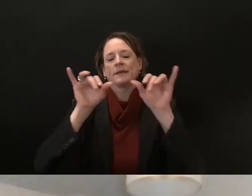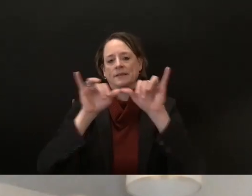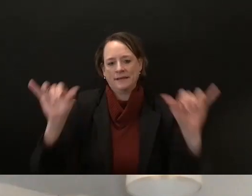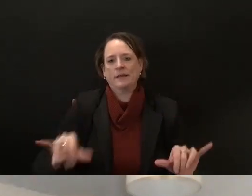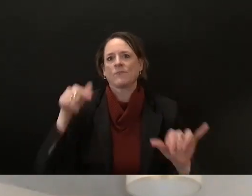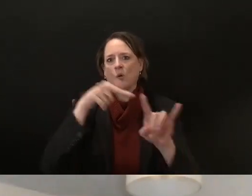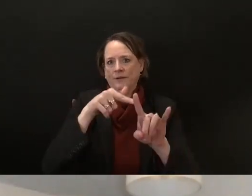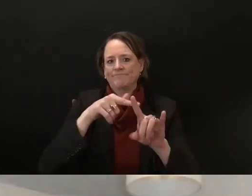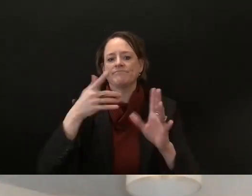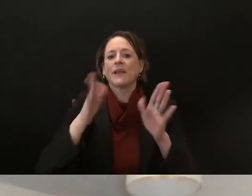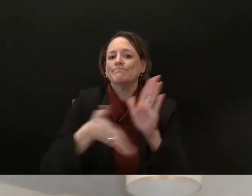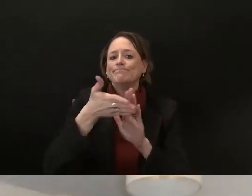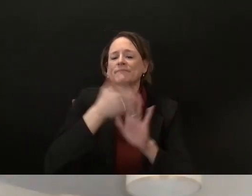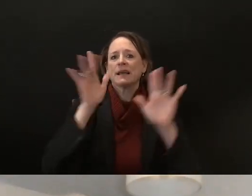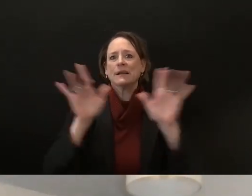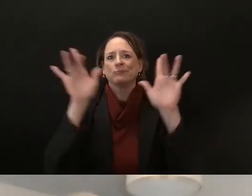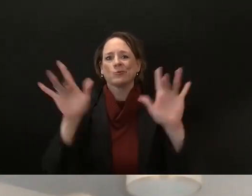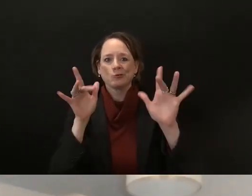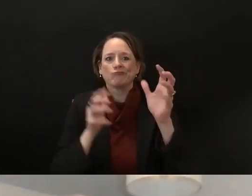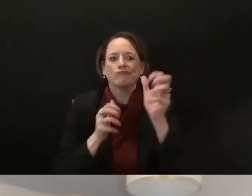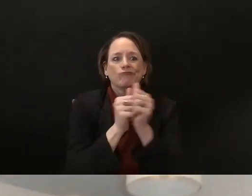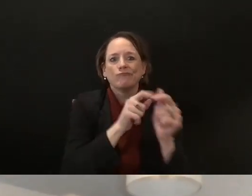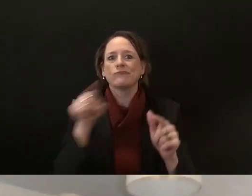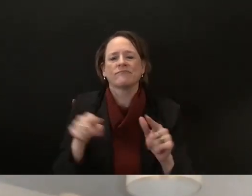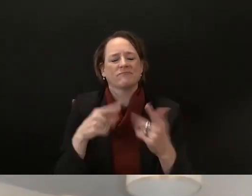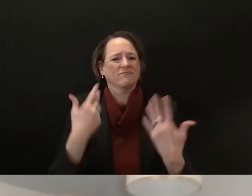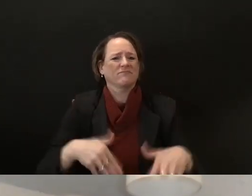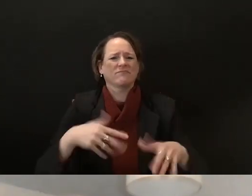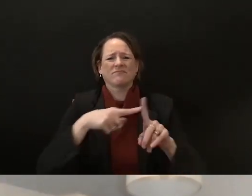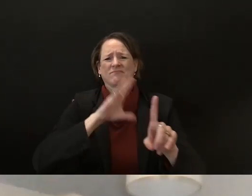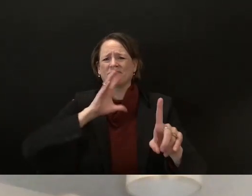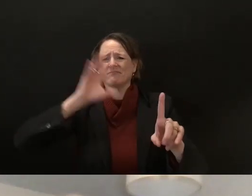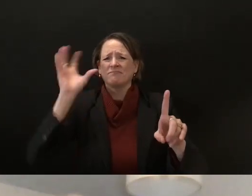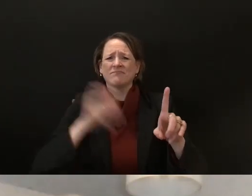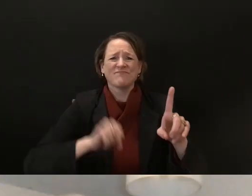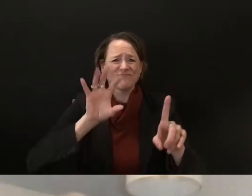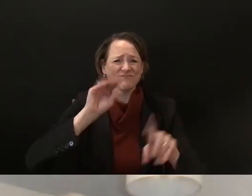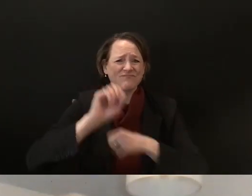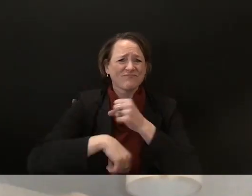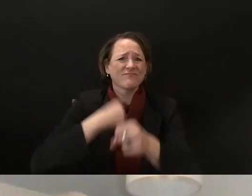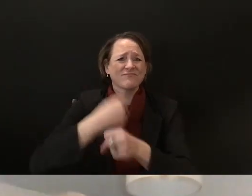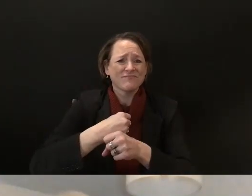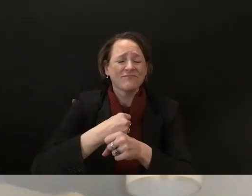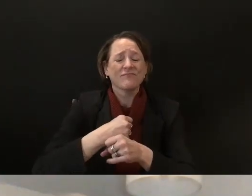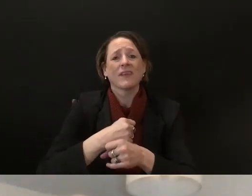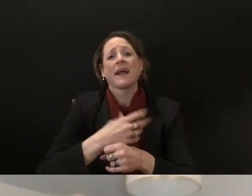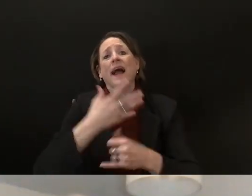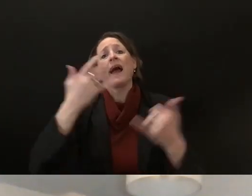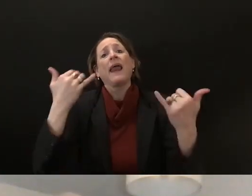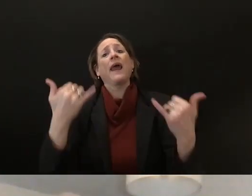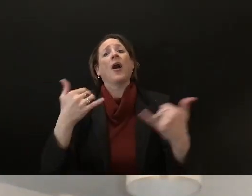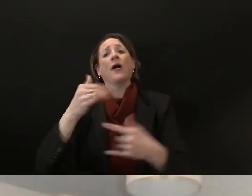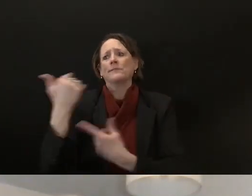uh a lot of the applications had to be um physically hand read and hand done